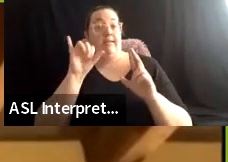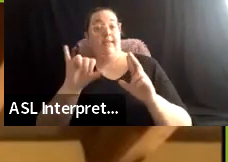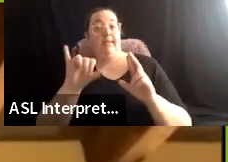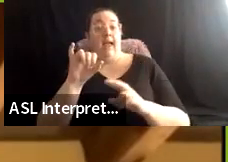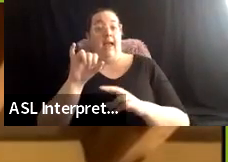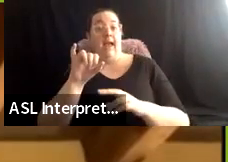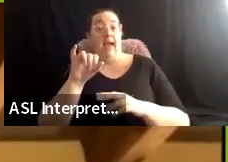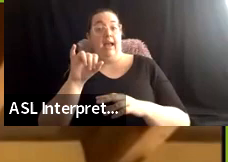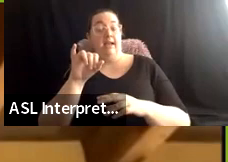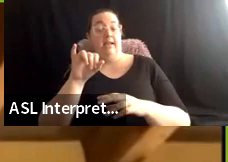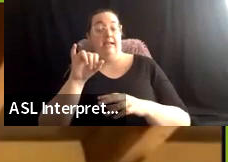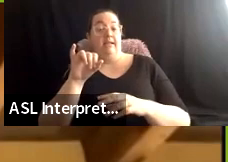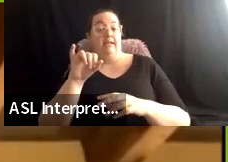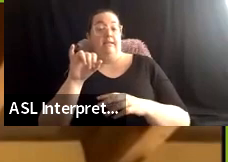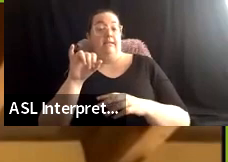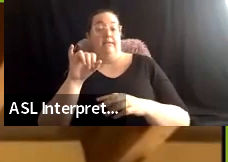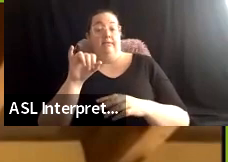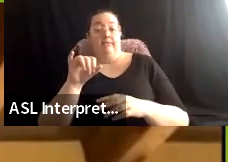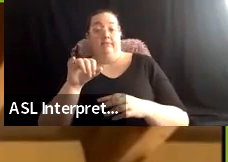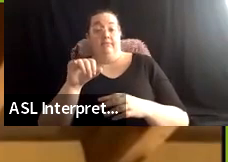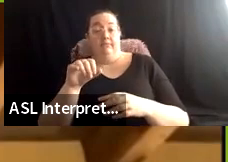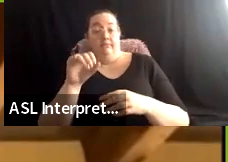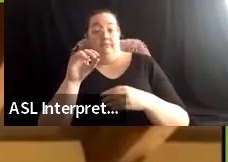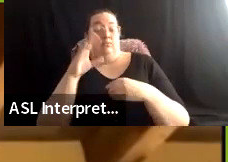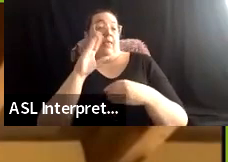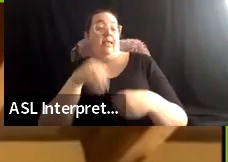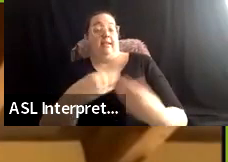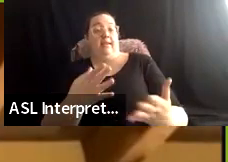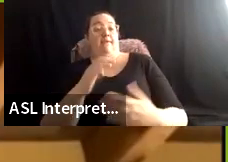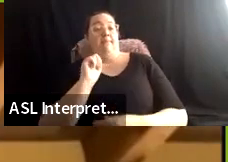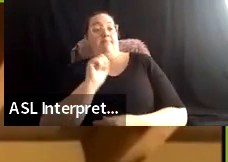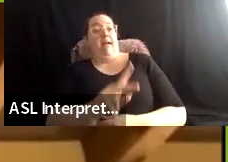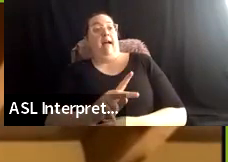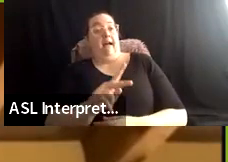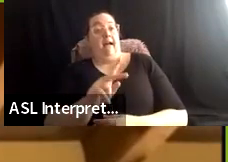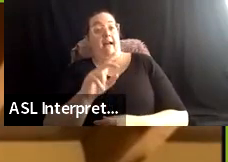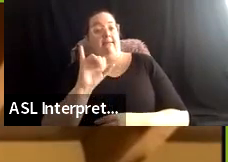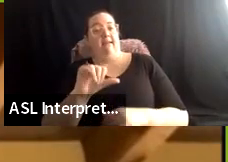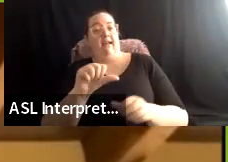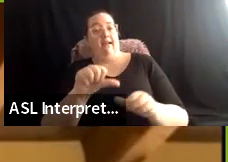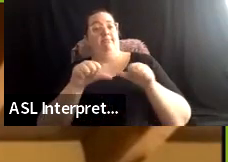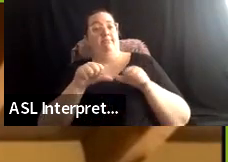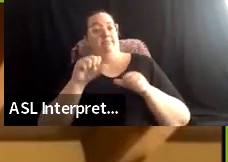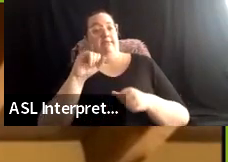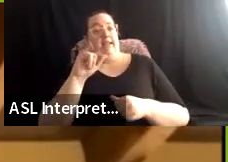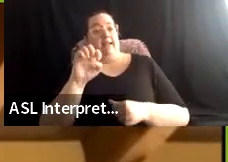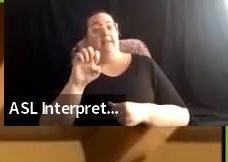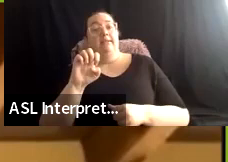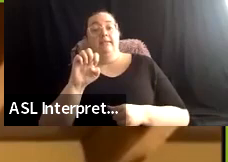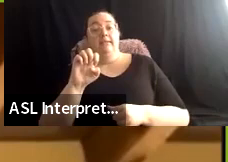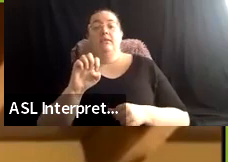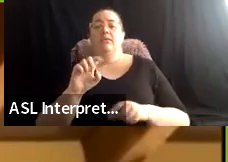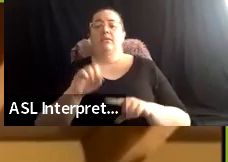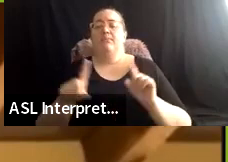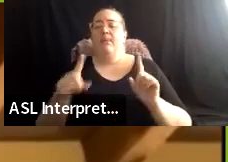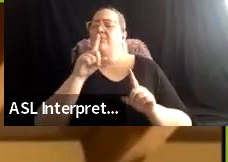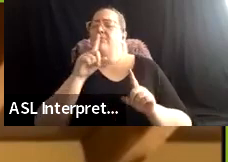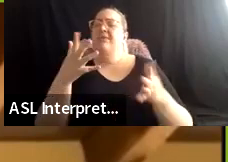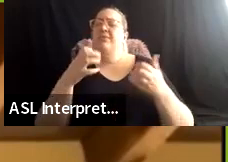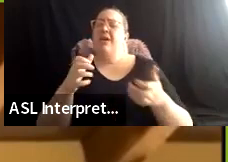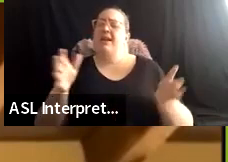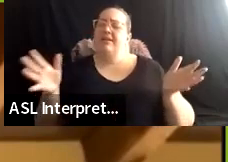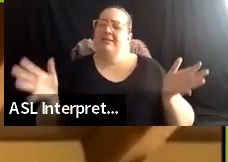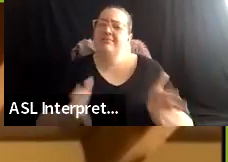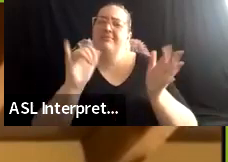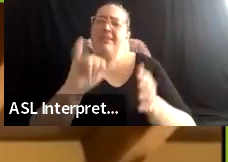that's just a small beginning, but we want to push forward, like the question and the possibility. And really that means